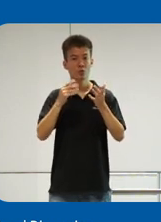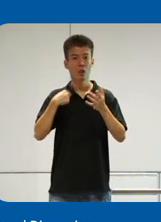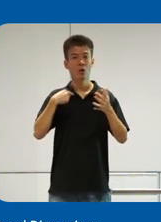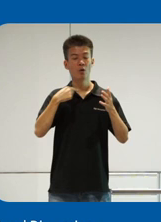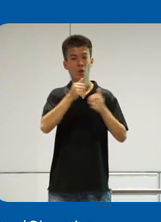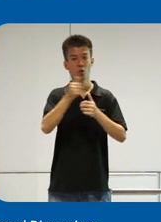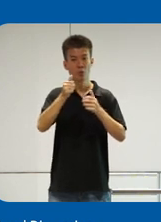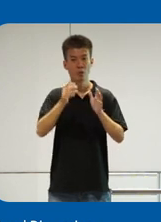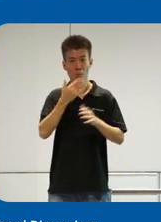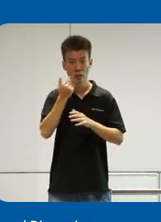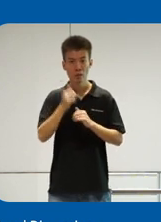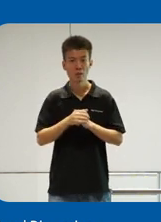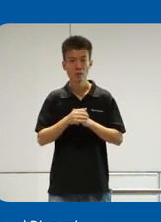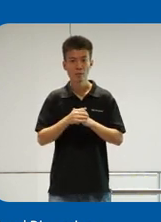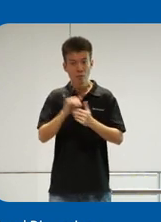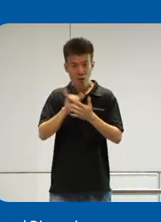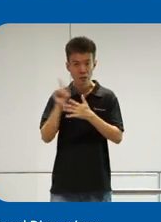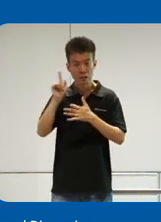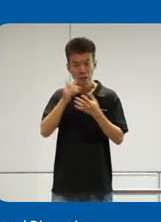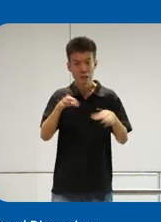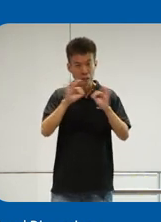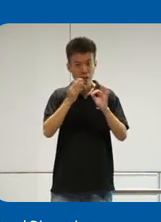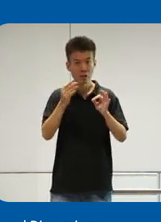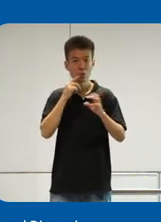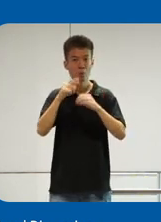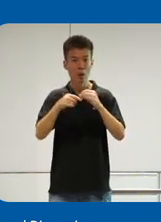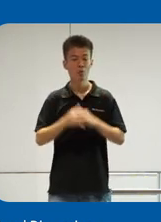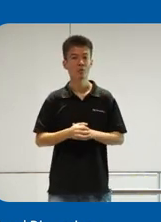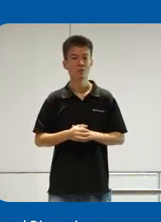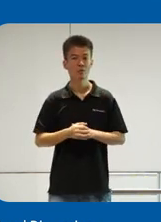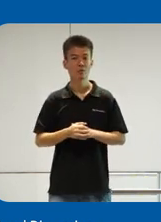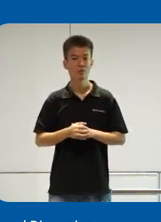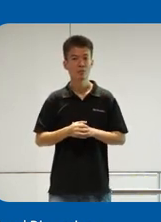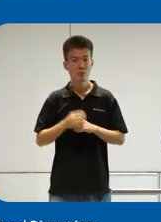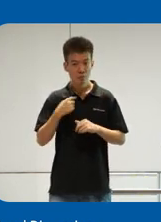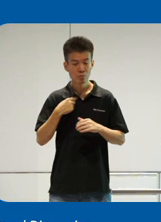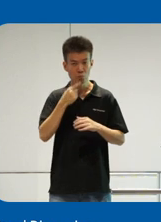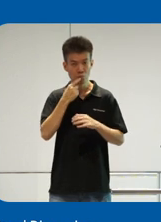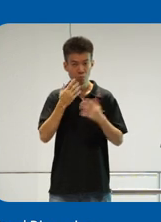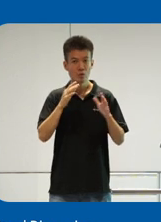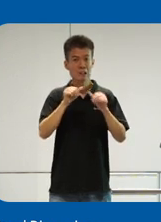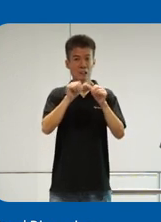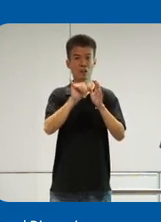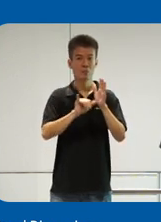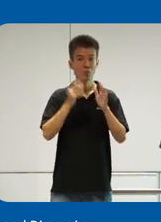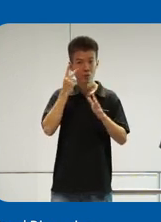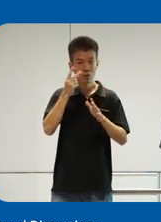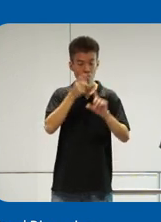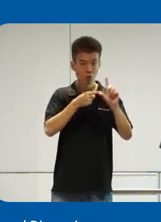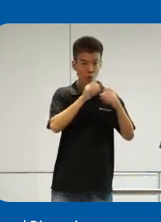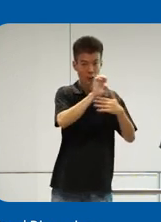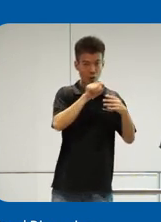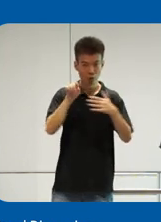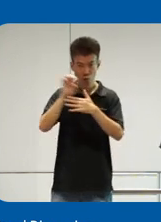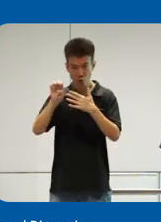commuters better. And this is the key thing that I want to talk about, all right? So, I just now mentioned that sustainability we see from an end-to-end.